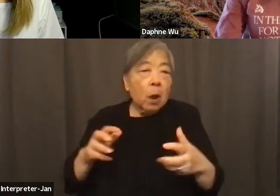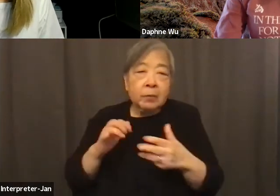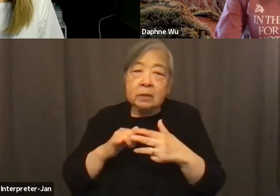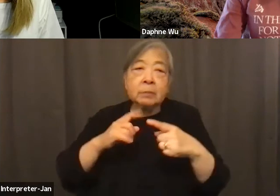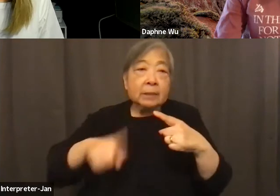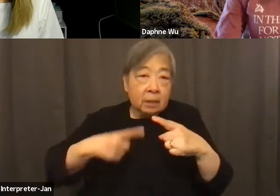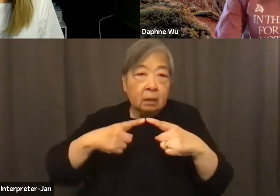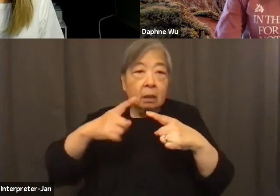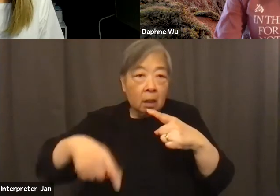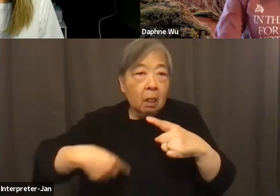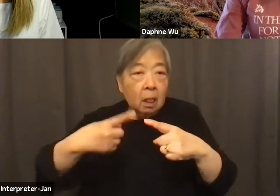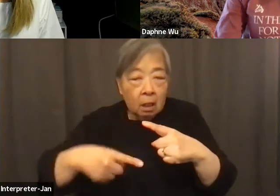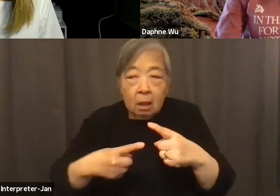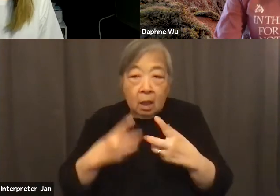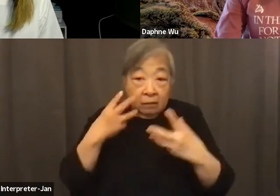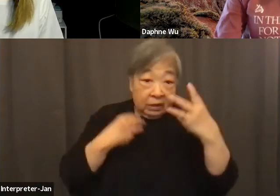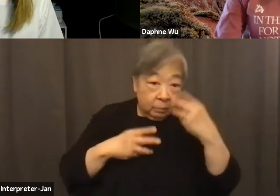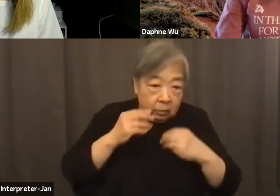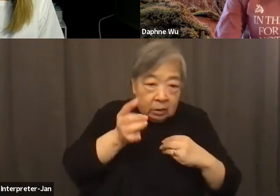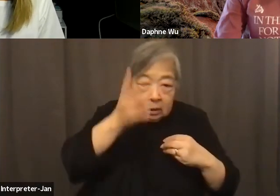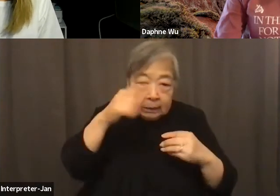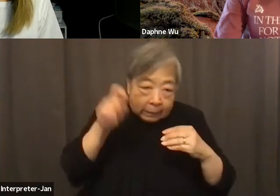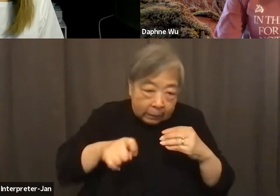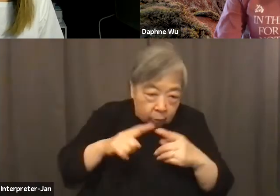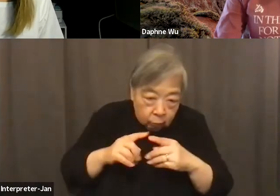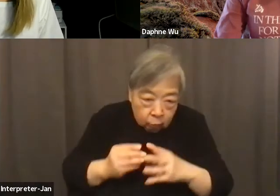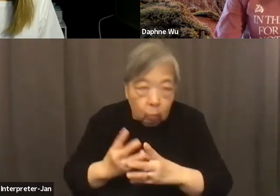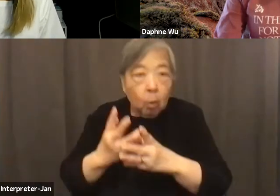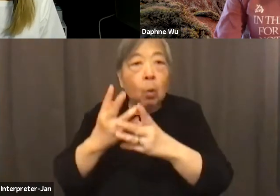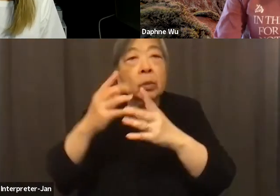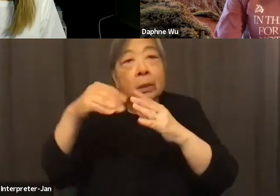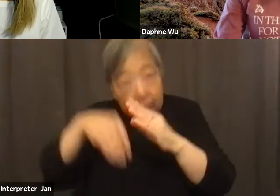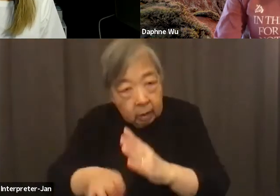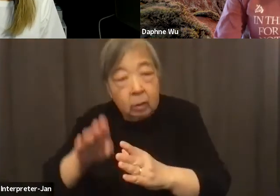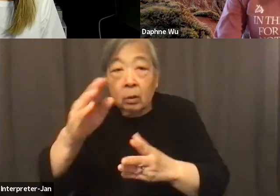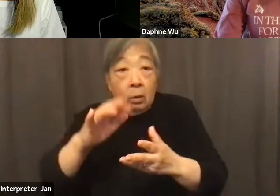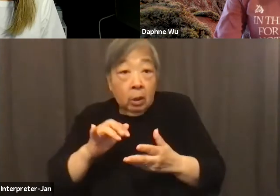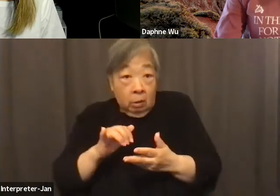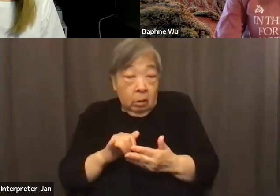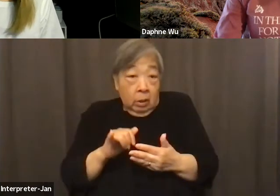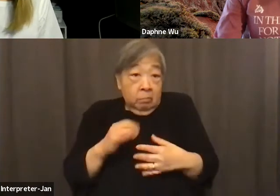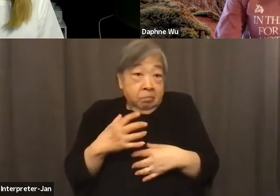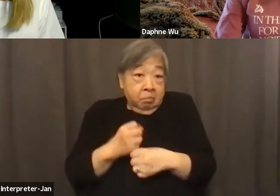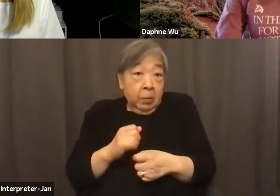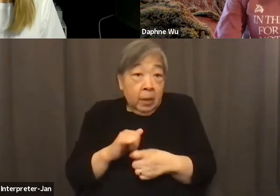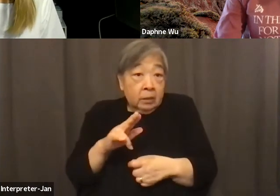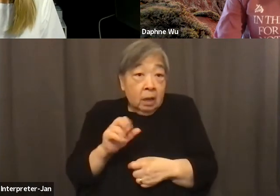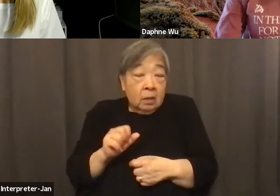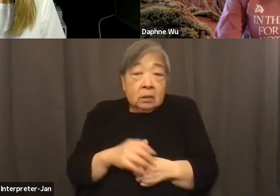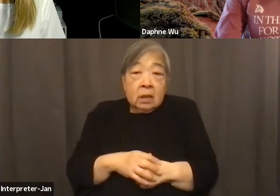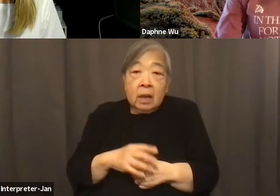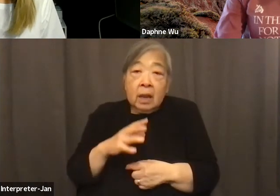businesses of experiencing dire need? So, that's about us. And I guess, Daphne,